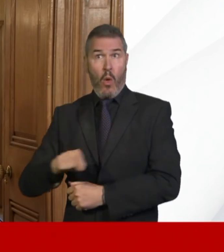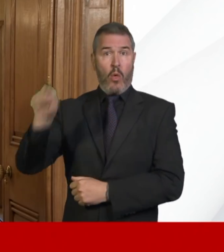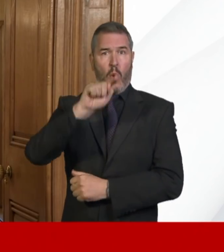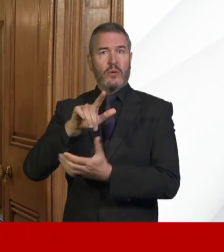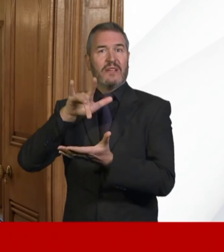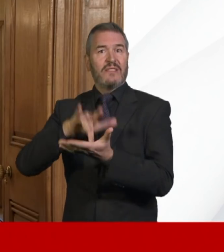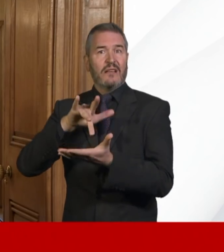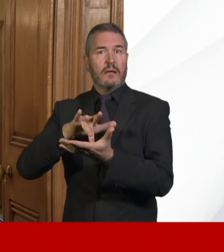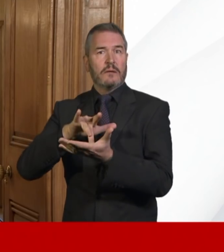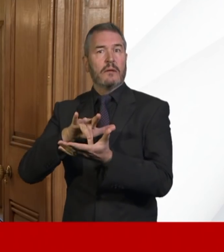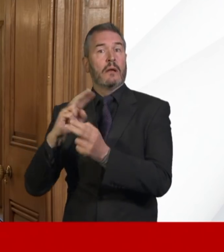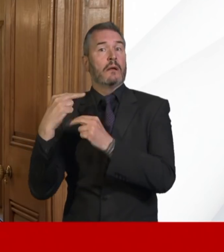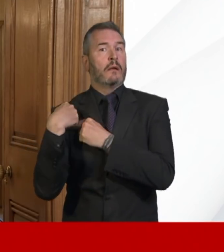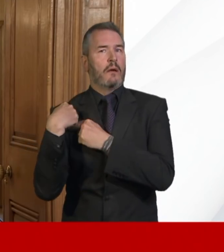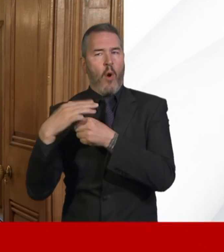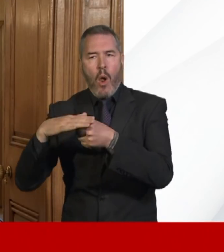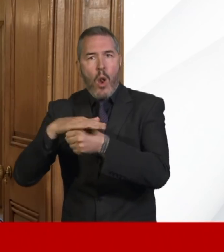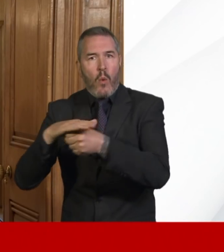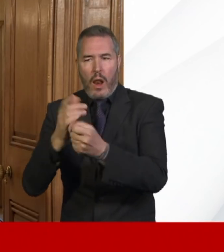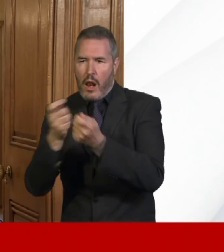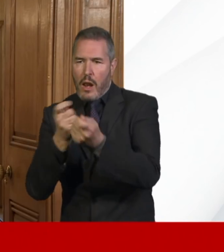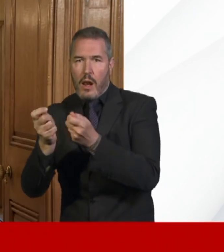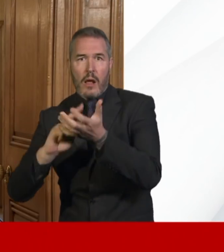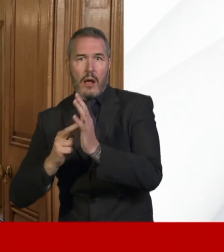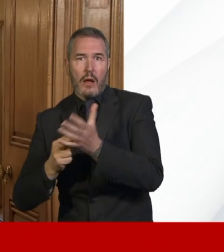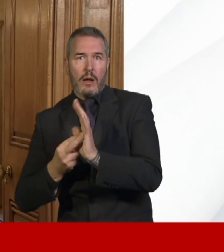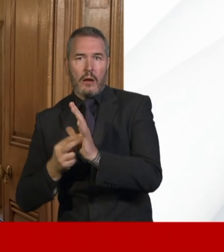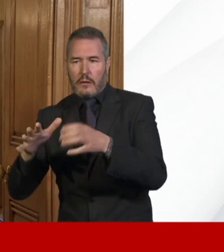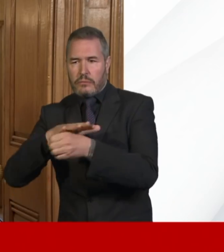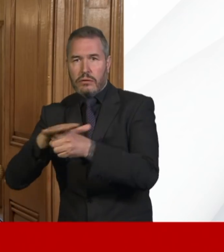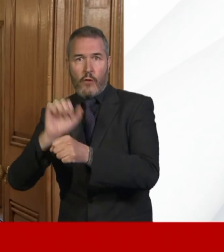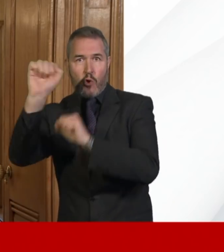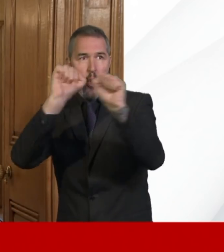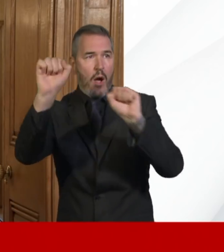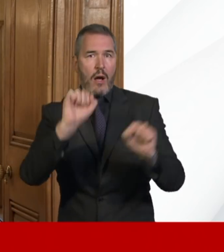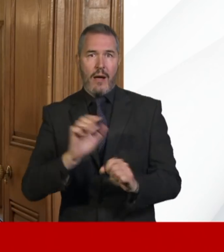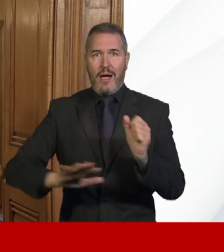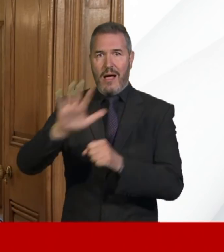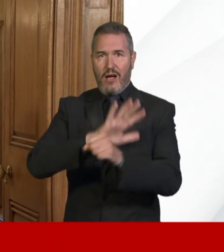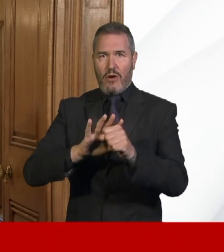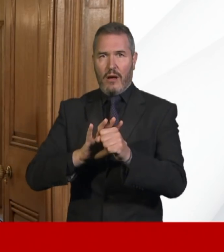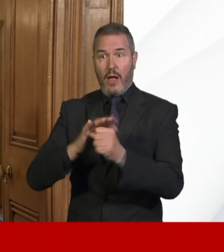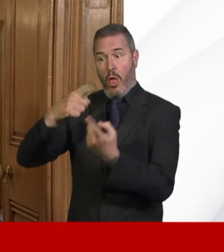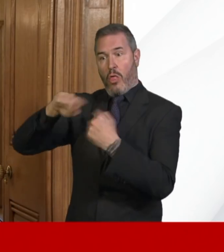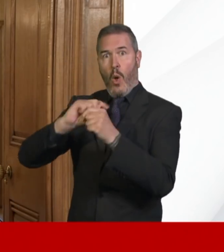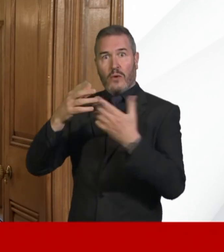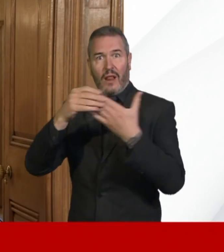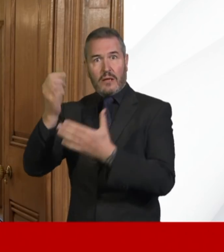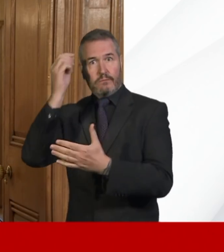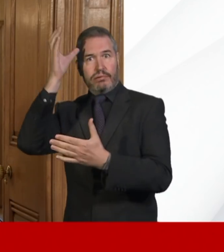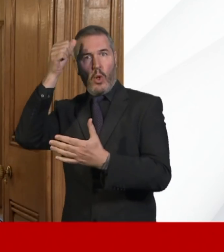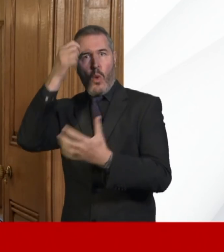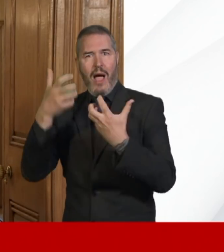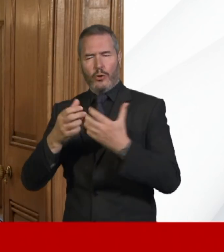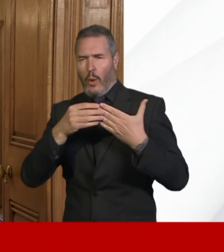response to the virus, using their expertise, their judgment and their leadership to